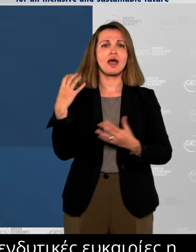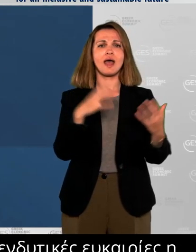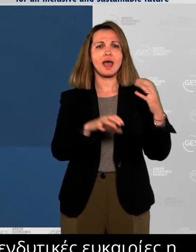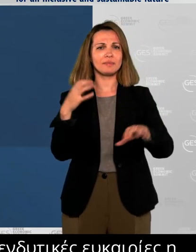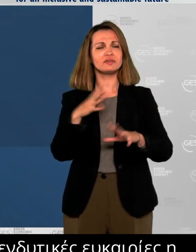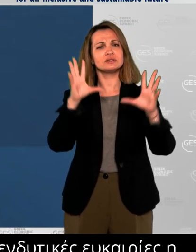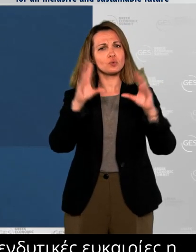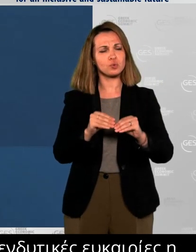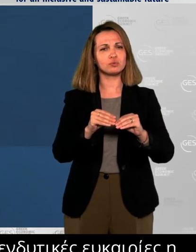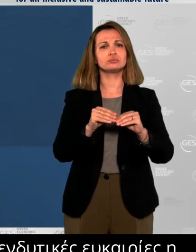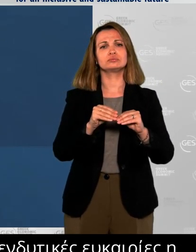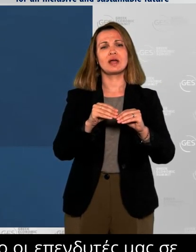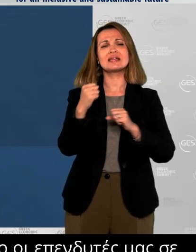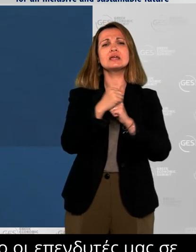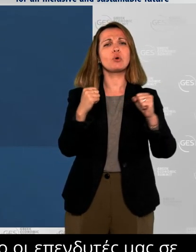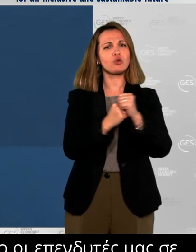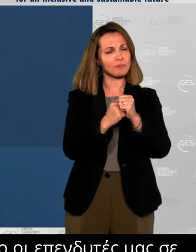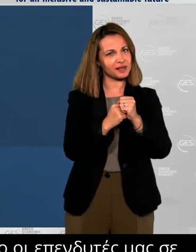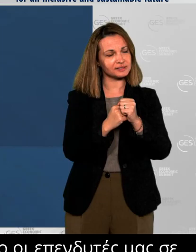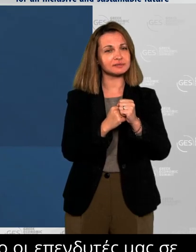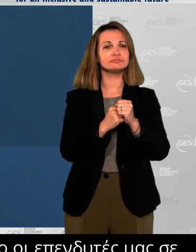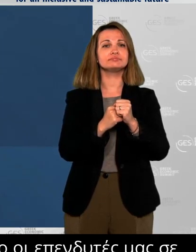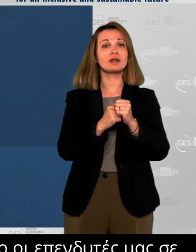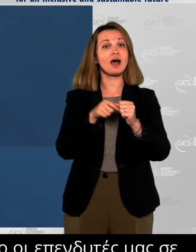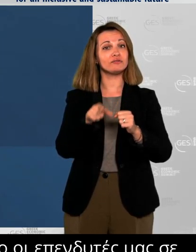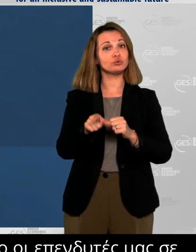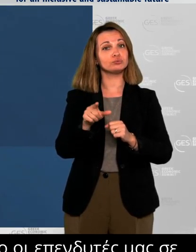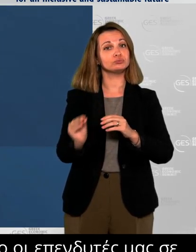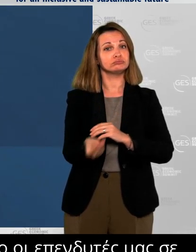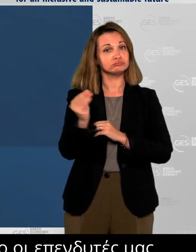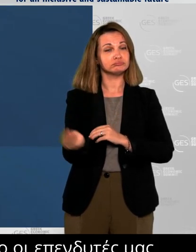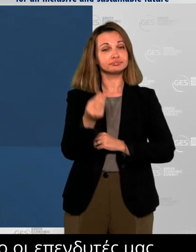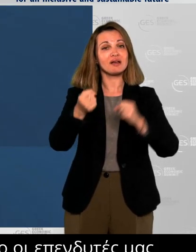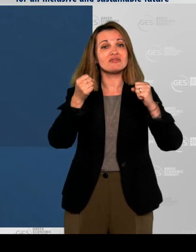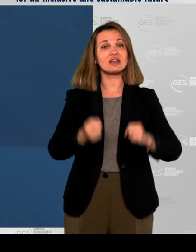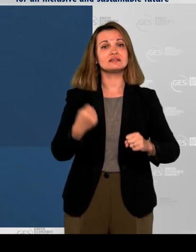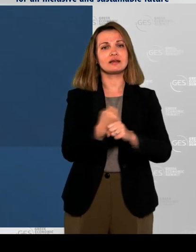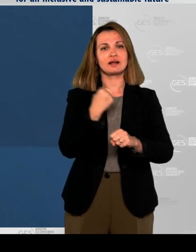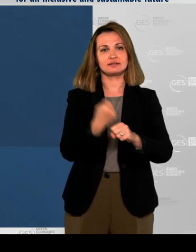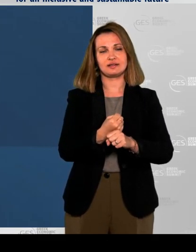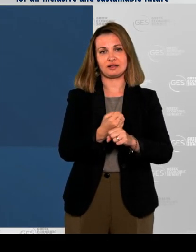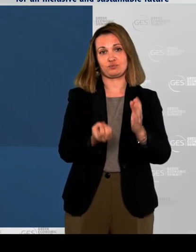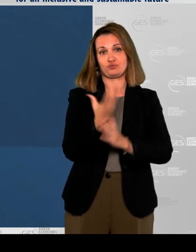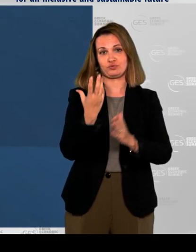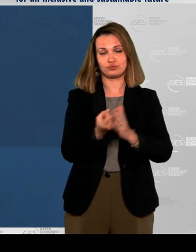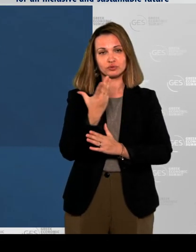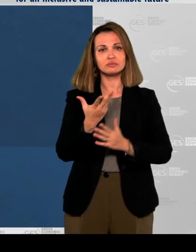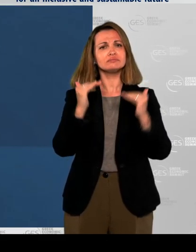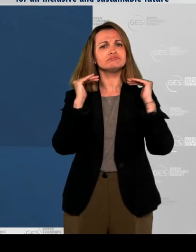are creating jobs while ensuring greater security, stability and prosperity throughout the region.